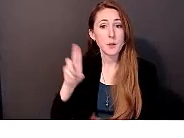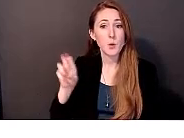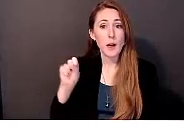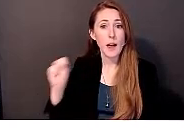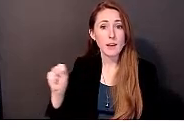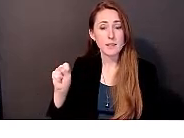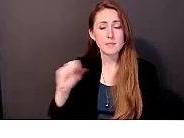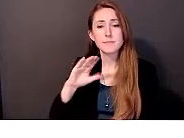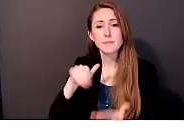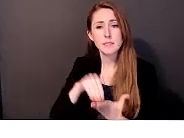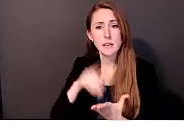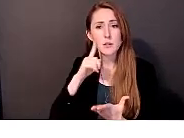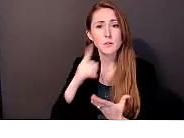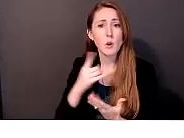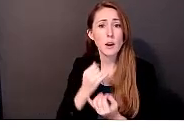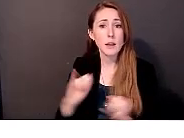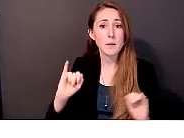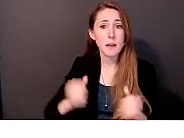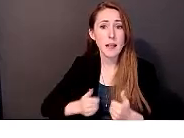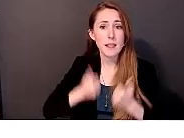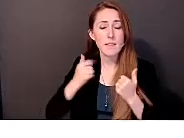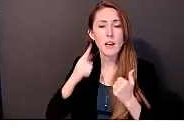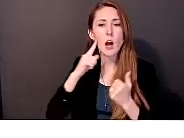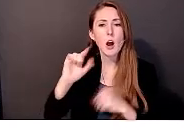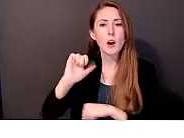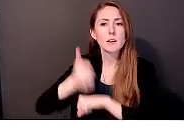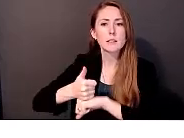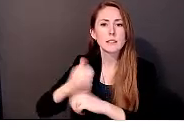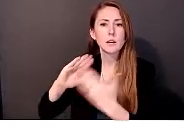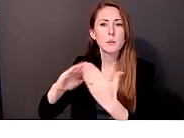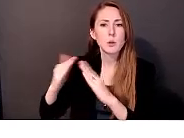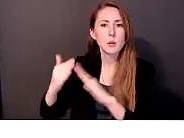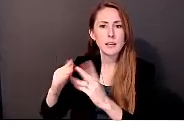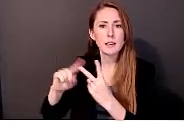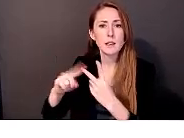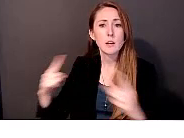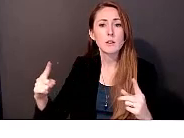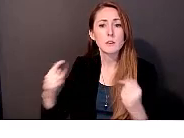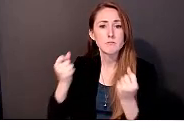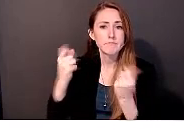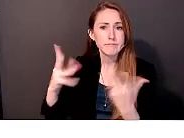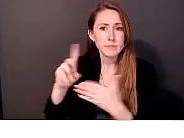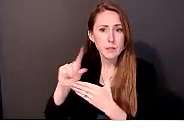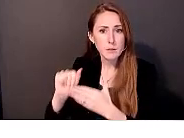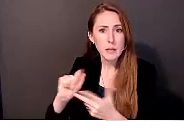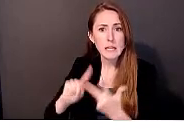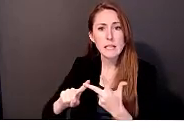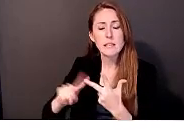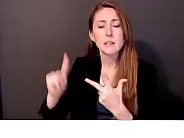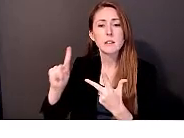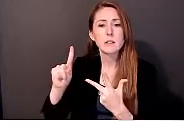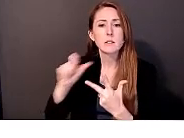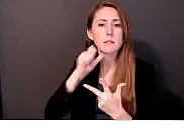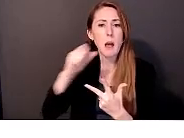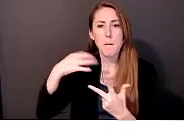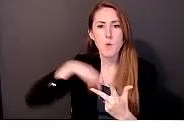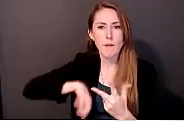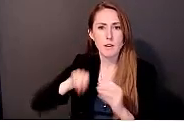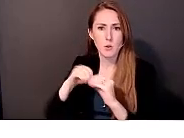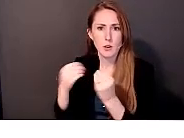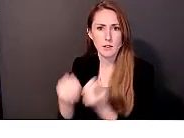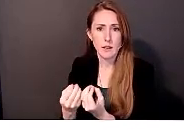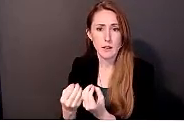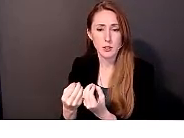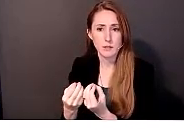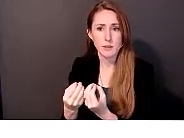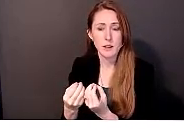centers for independent living are community-based cross-disability nonprofit organizations that are designed and operated by people